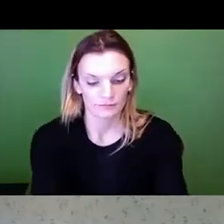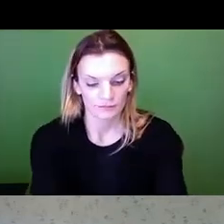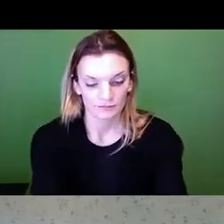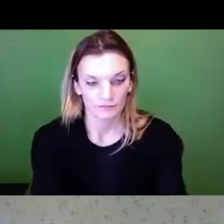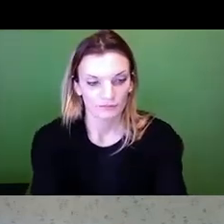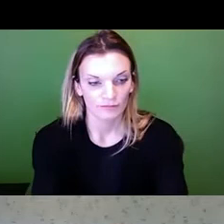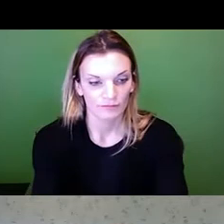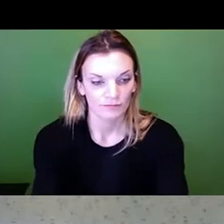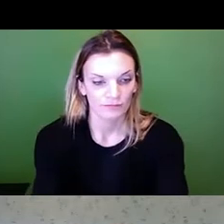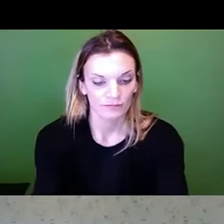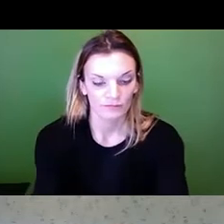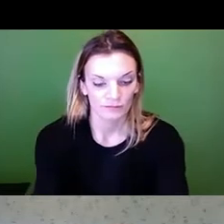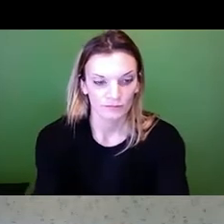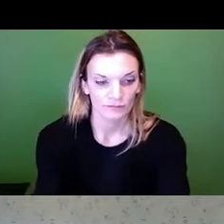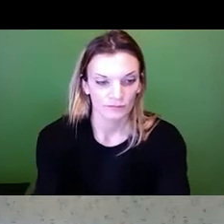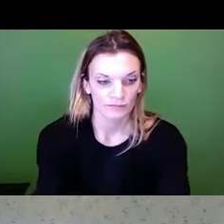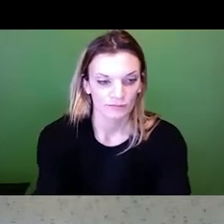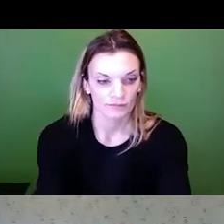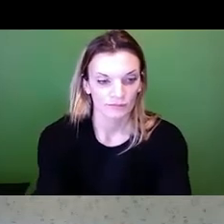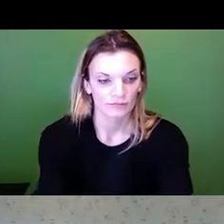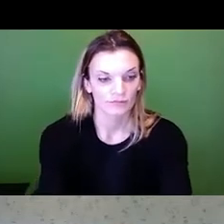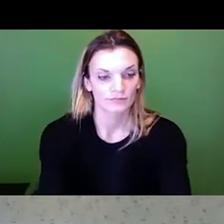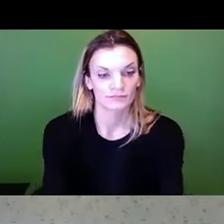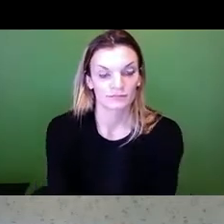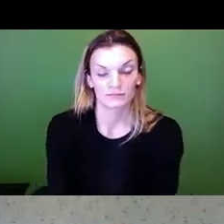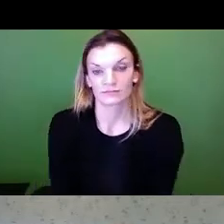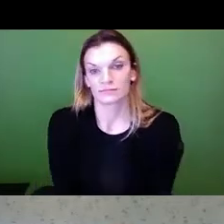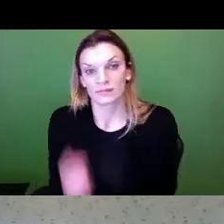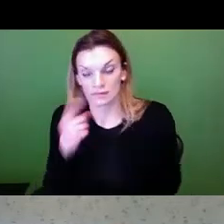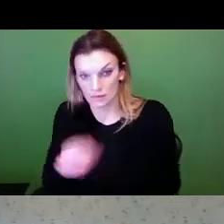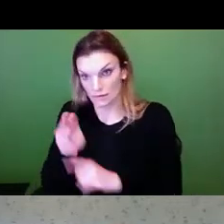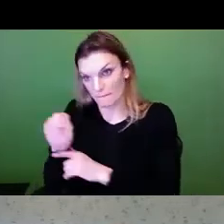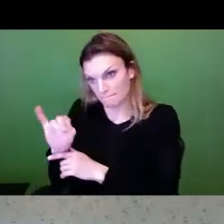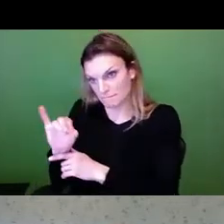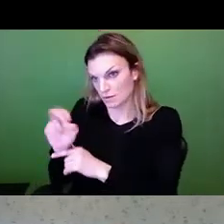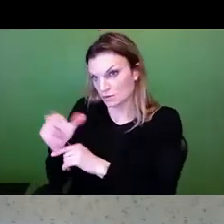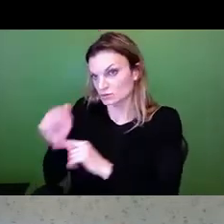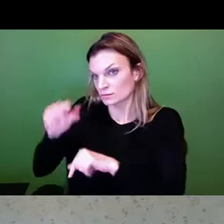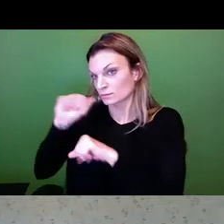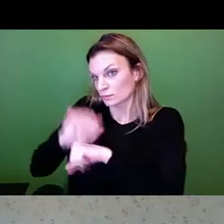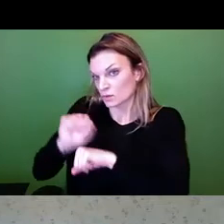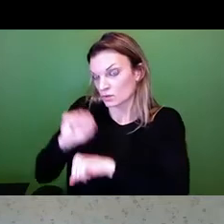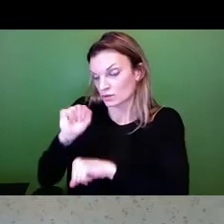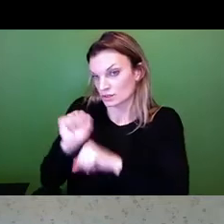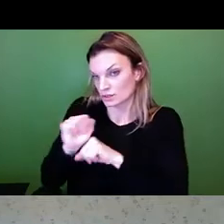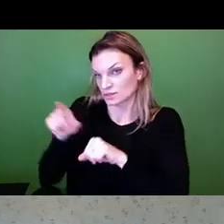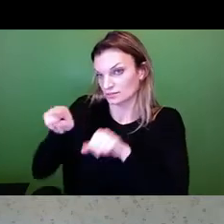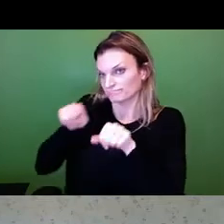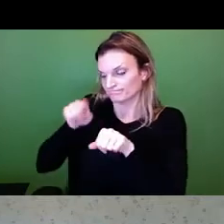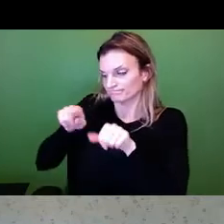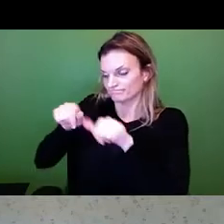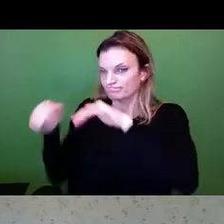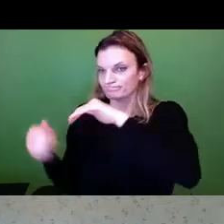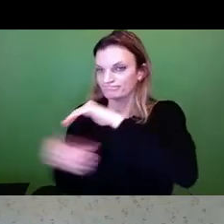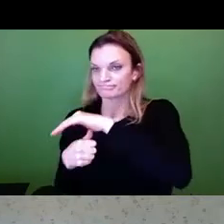So for MIOSHA employees, one of the things we look at is